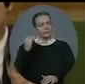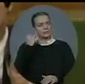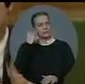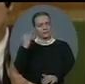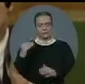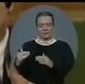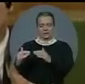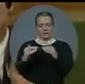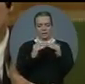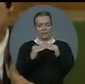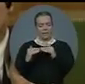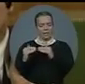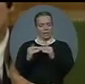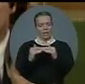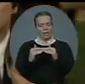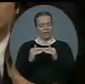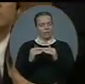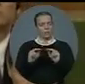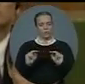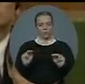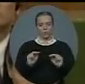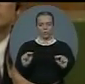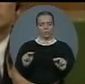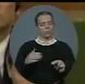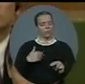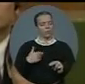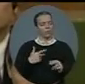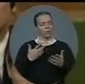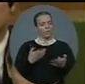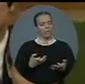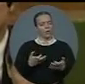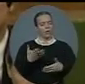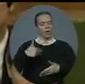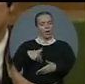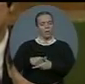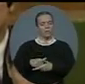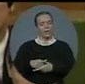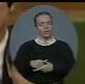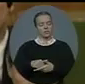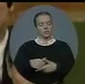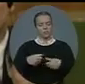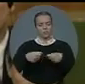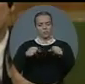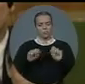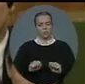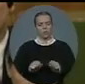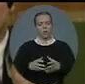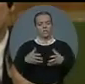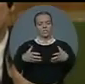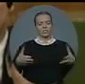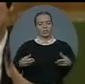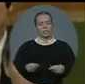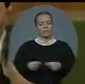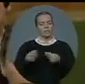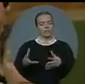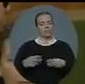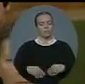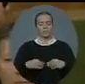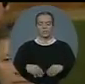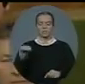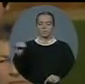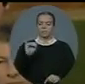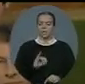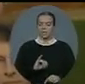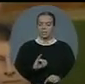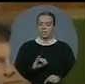want to replace them by abusive powers in the hands of his minister to replace open arms with